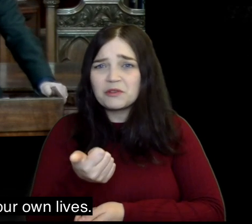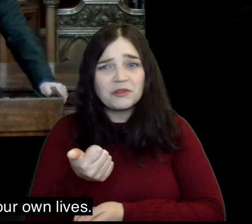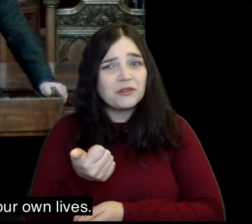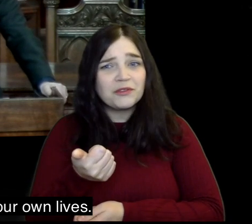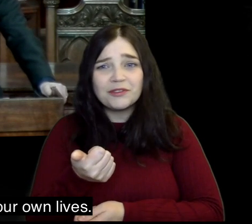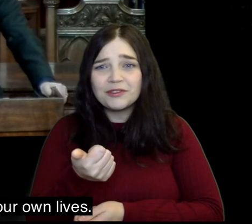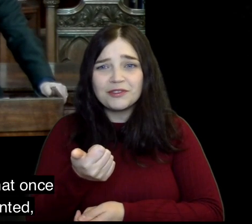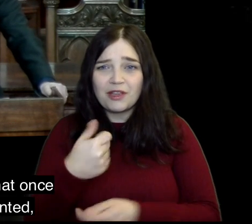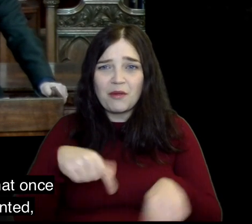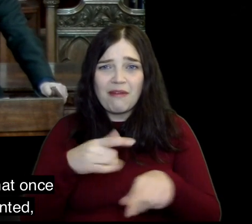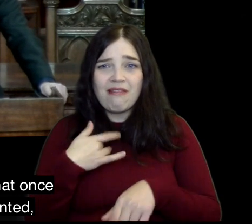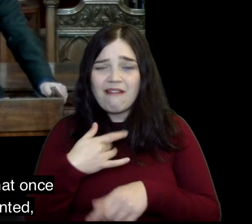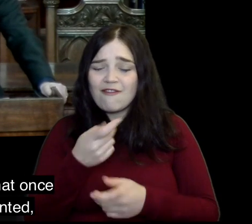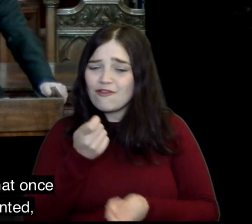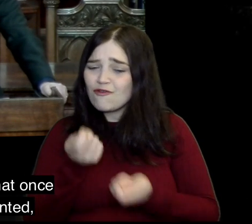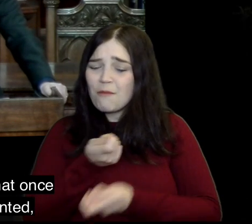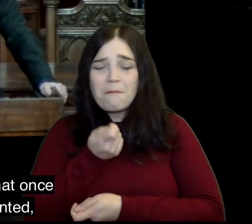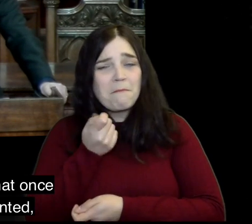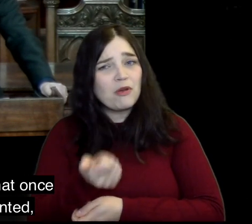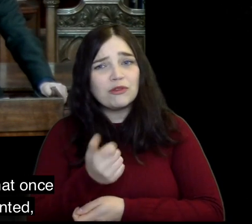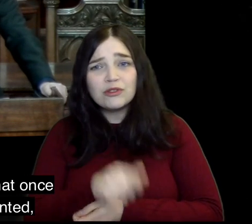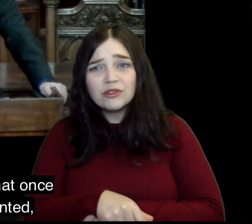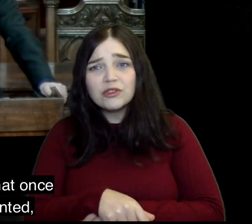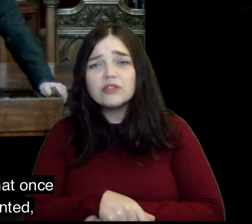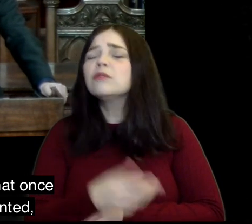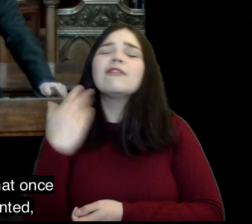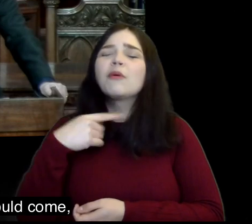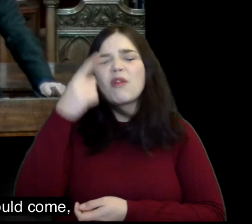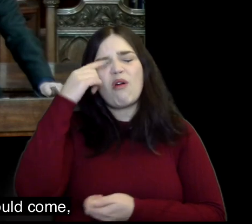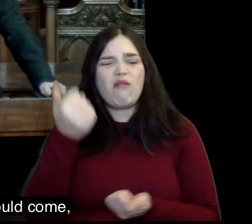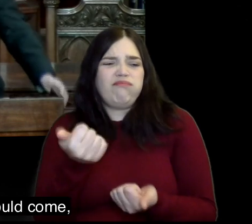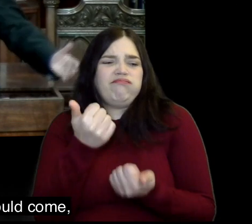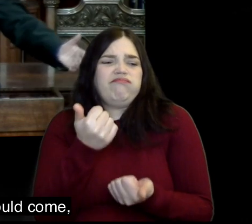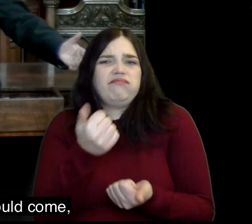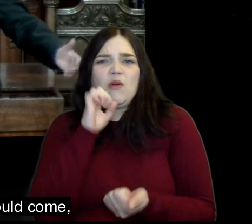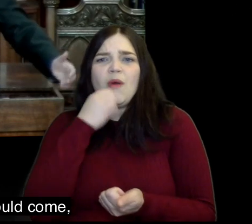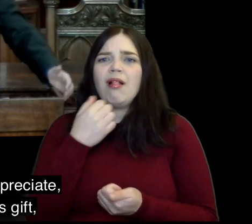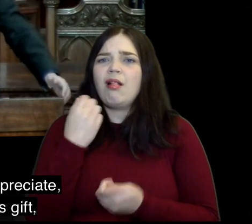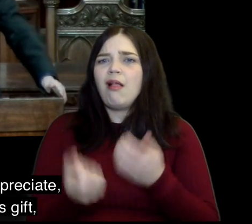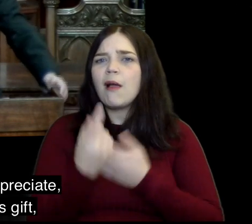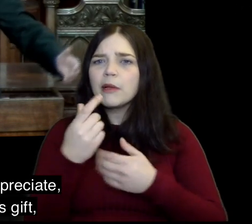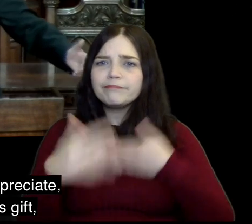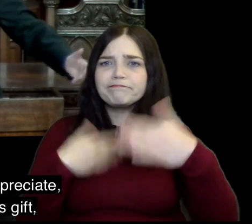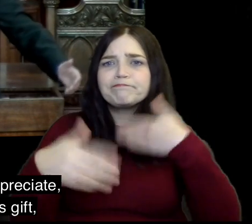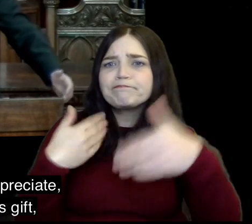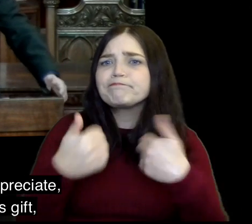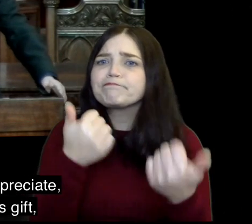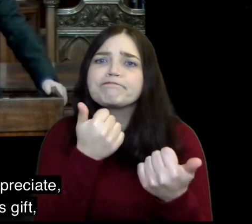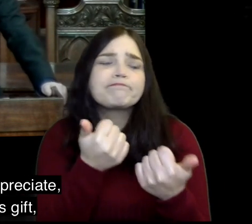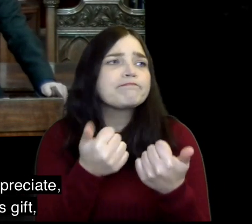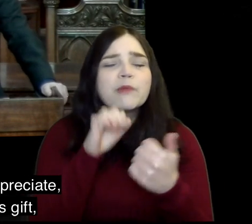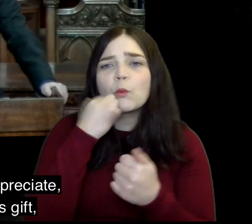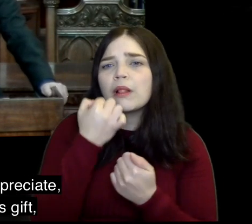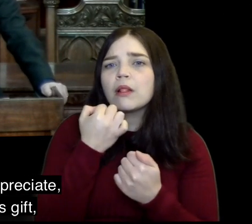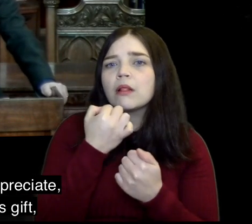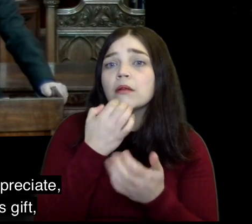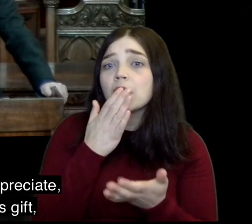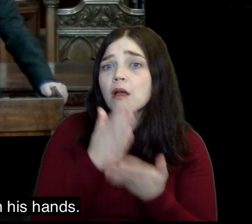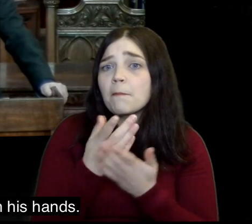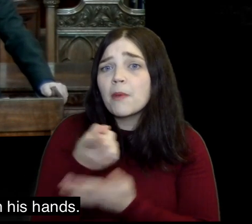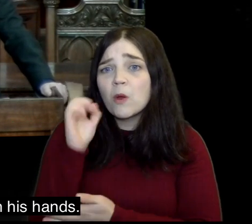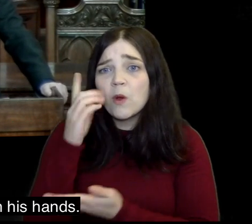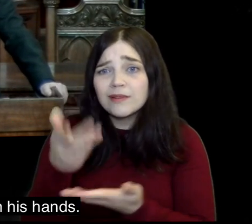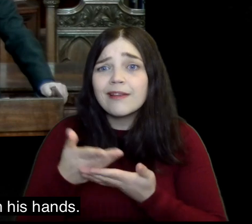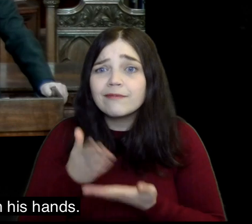control we actually have over our own lives how everything that once we took for granted we just thought it would come we now have to appreciate